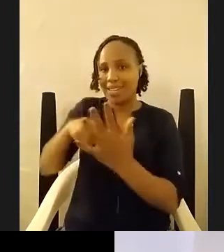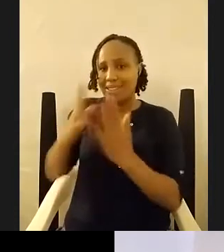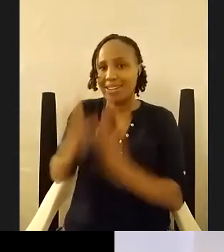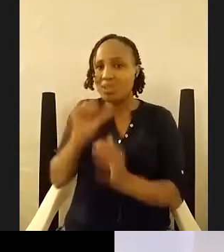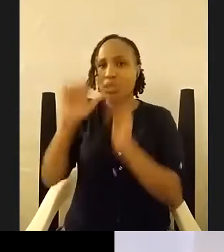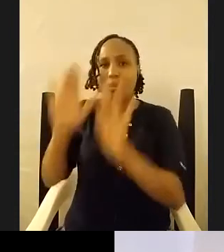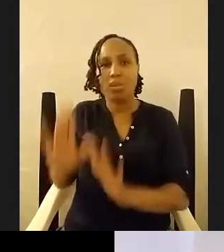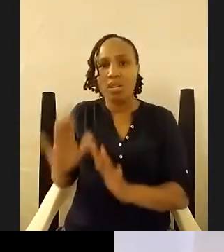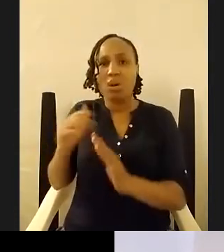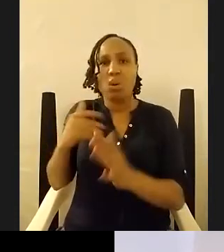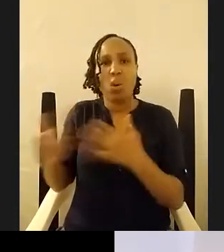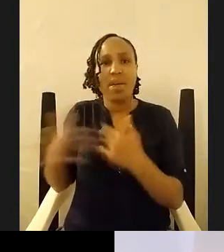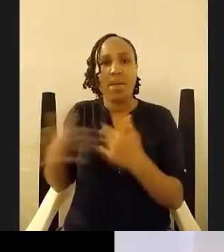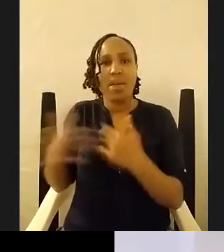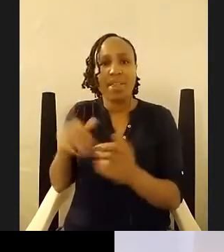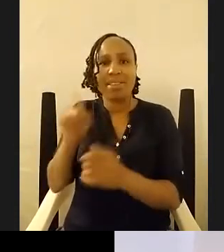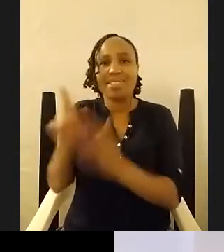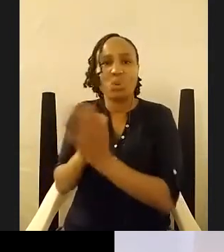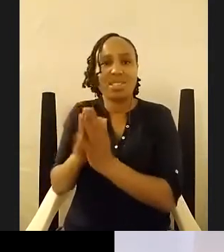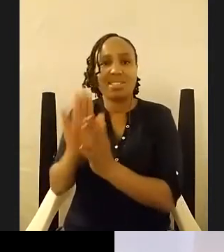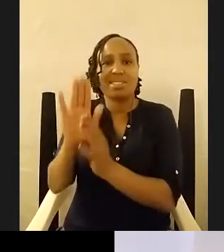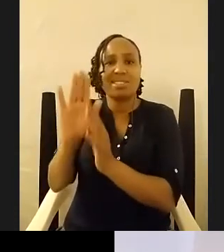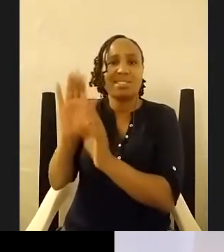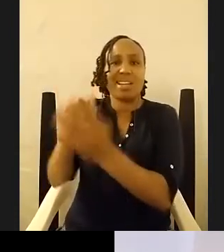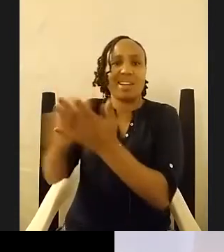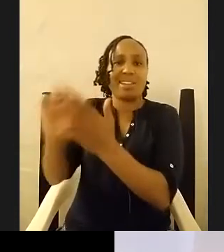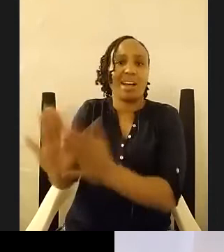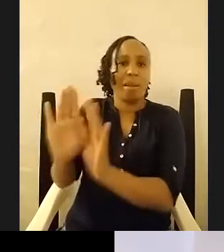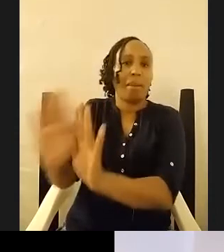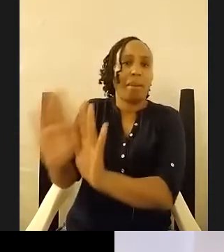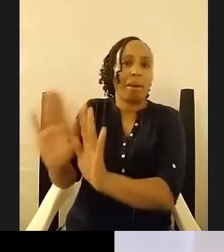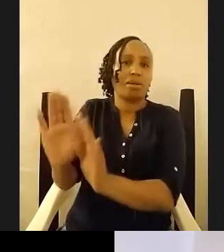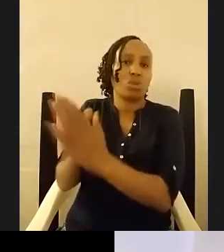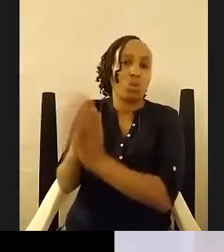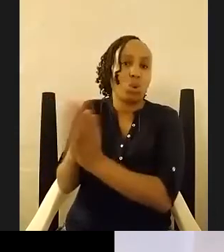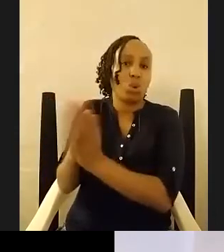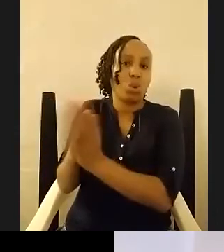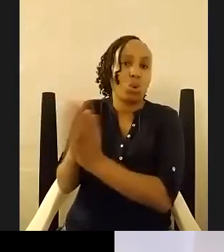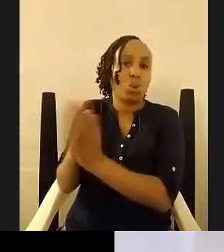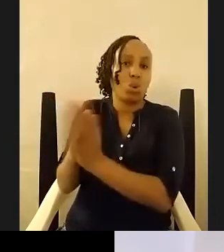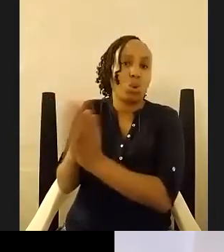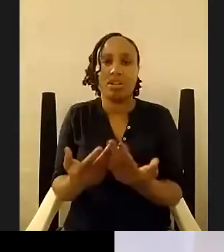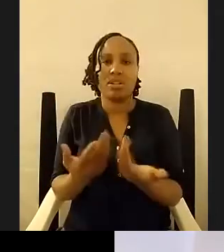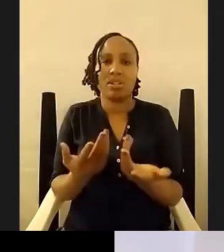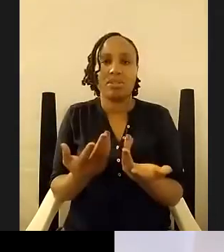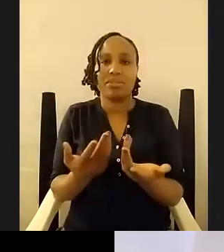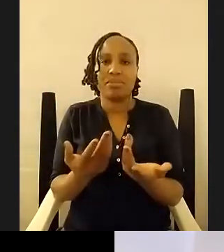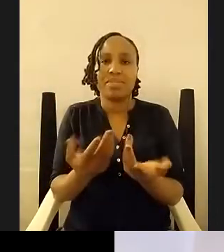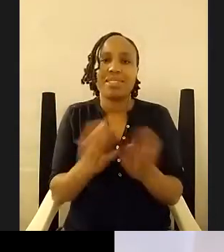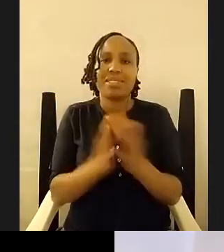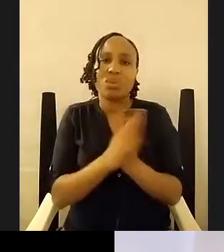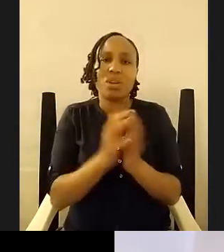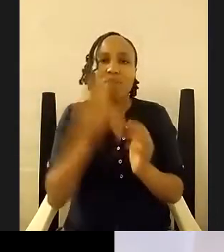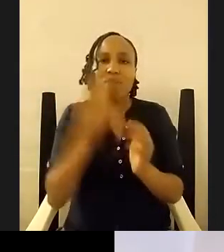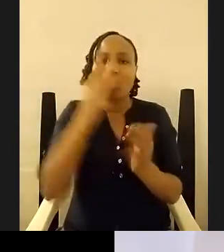autobiographical to the writer i just needed to in some ways be autobiographical to some human being or to some way of life or